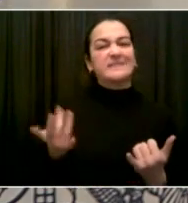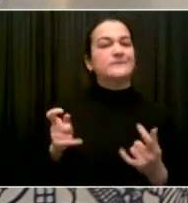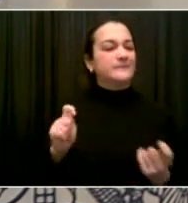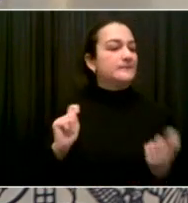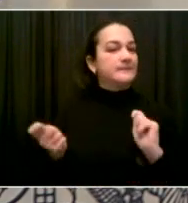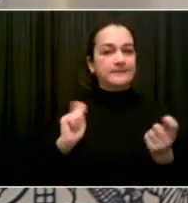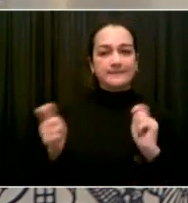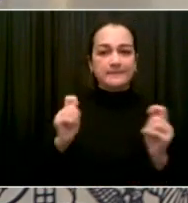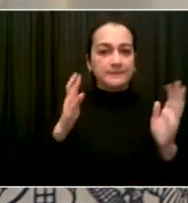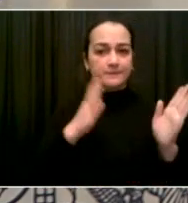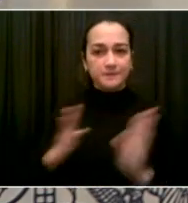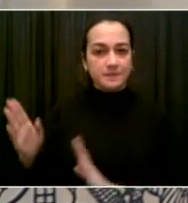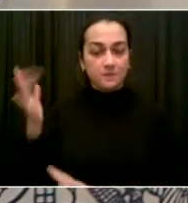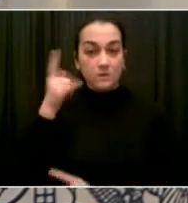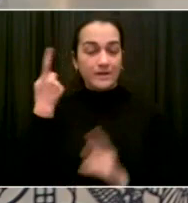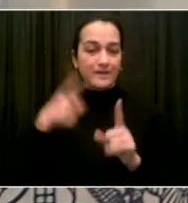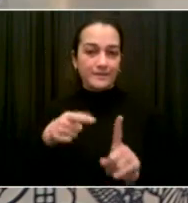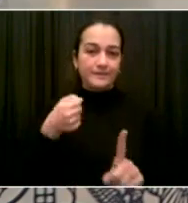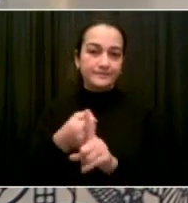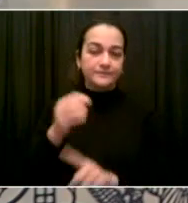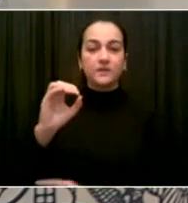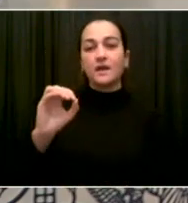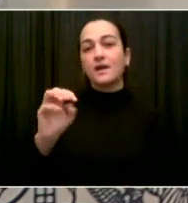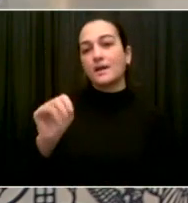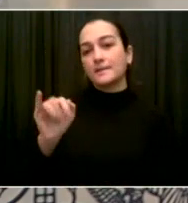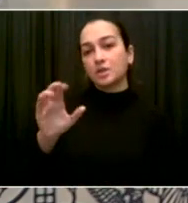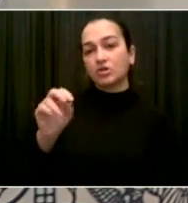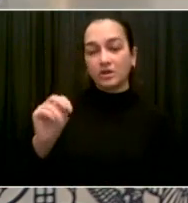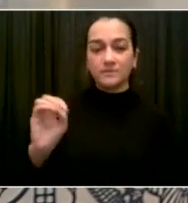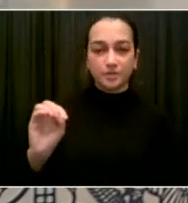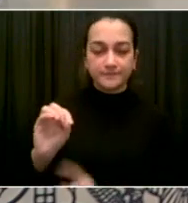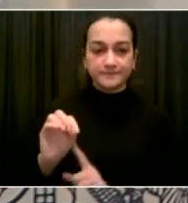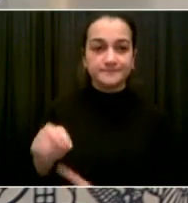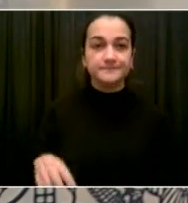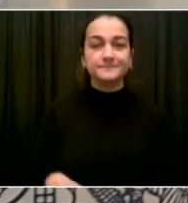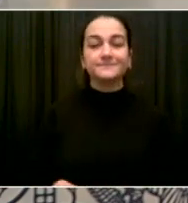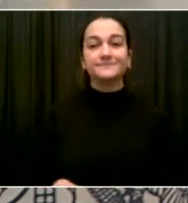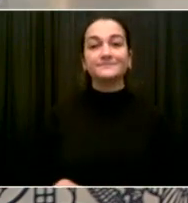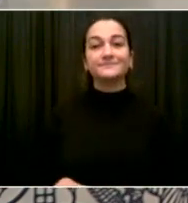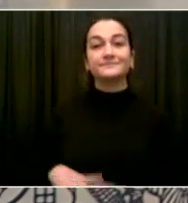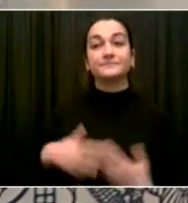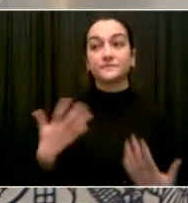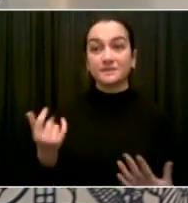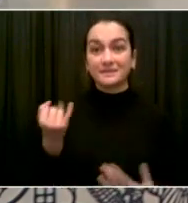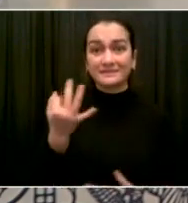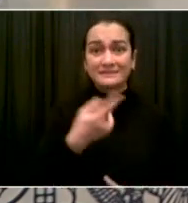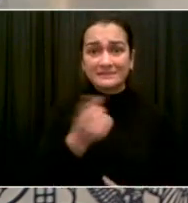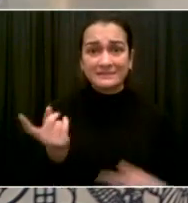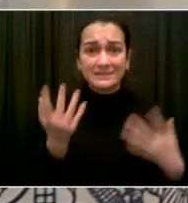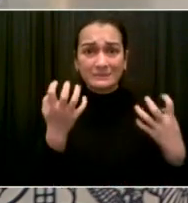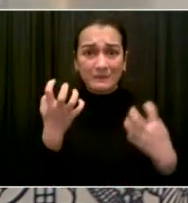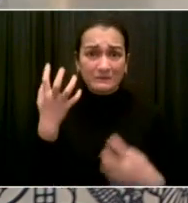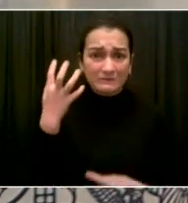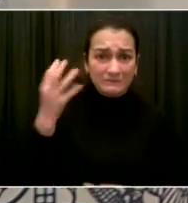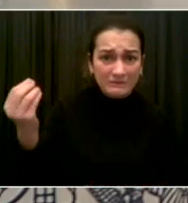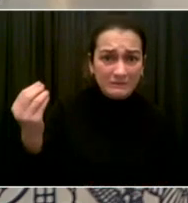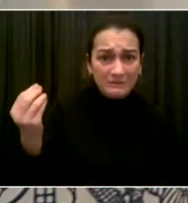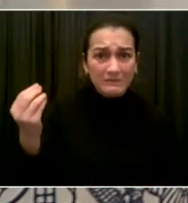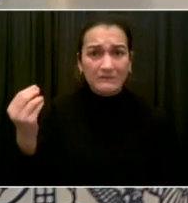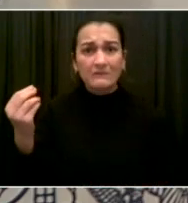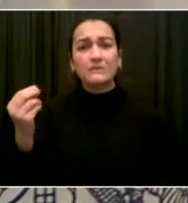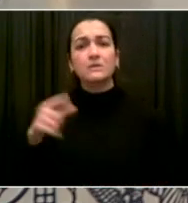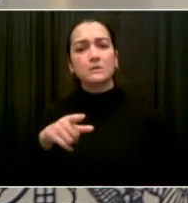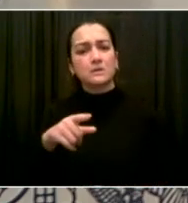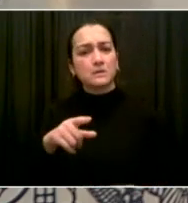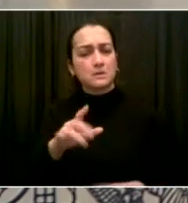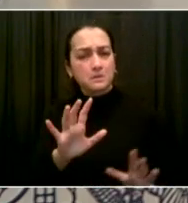folks who are planning on be there being there, be ready to. But if we have to modify those plans in any way, we're certainly